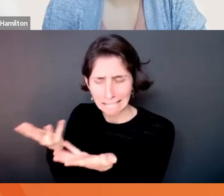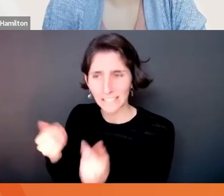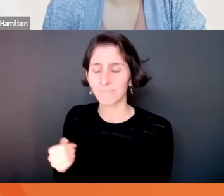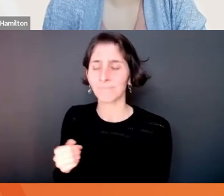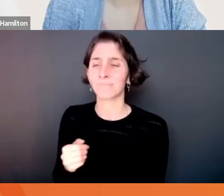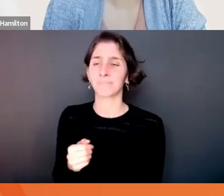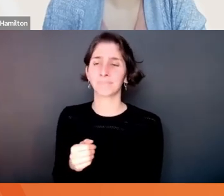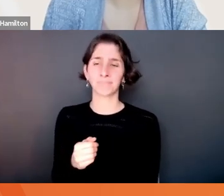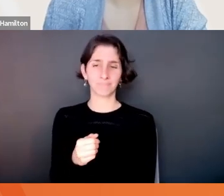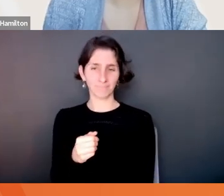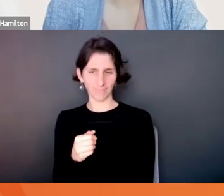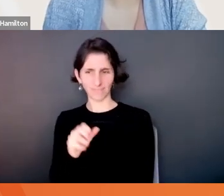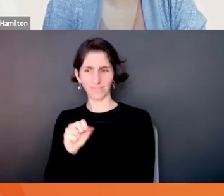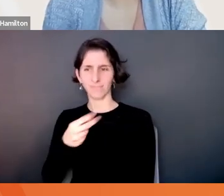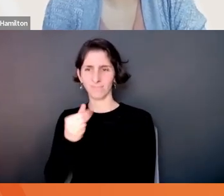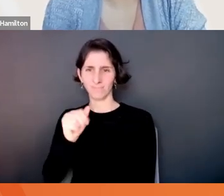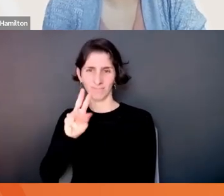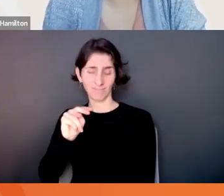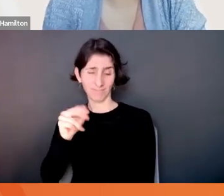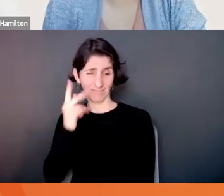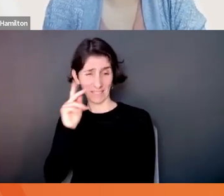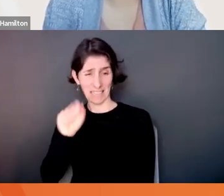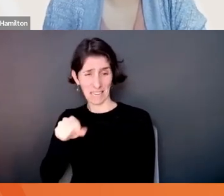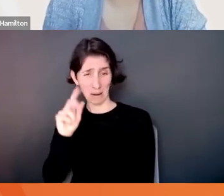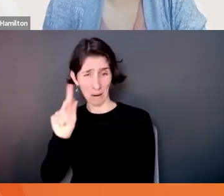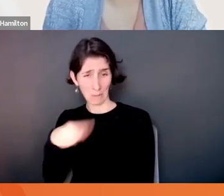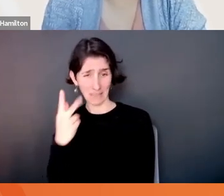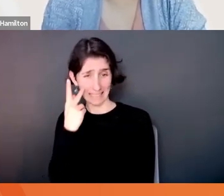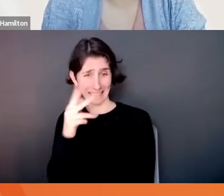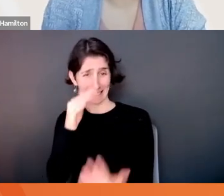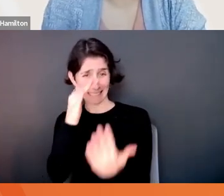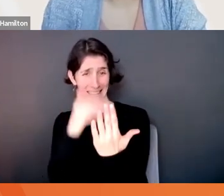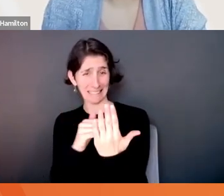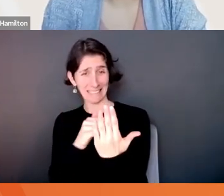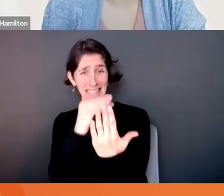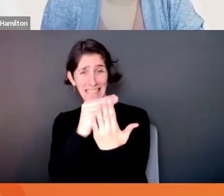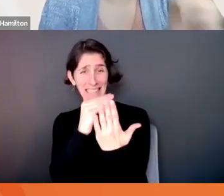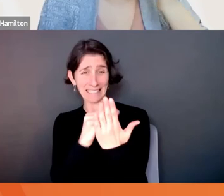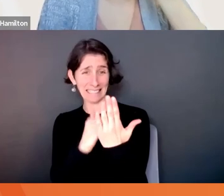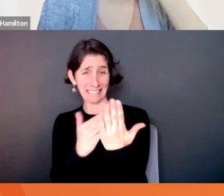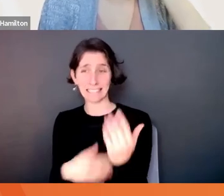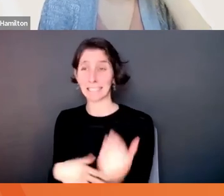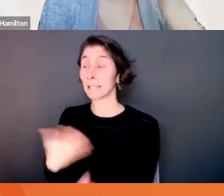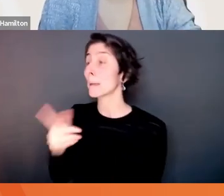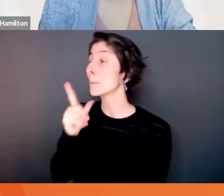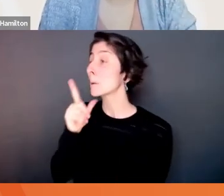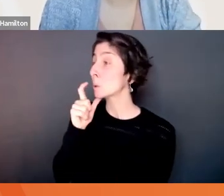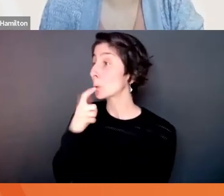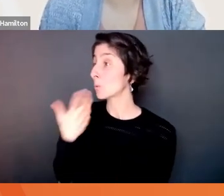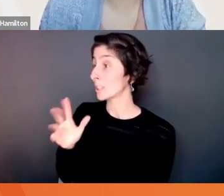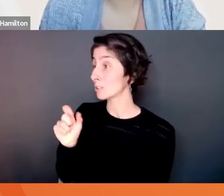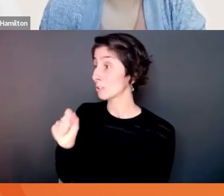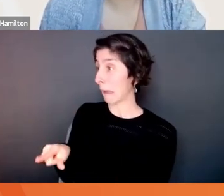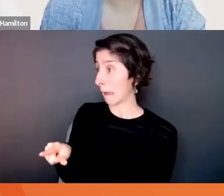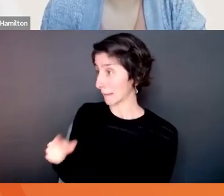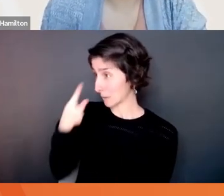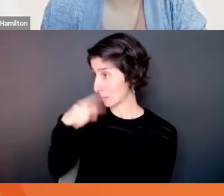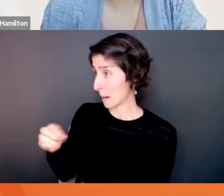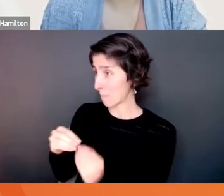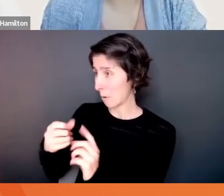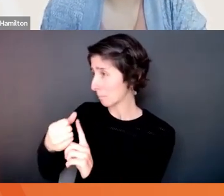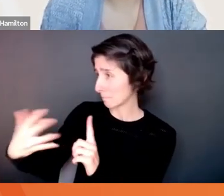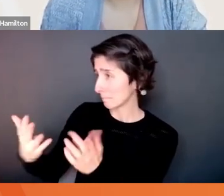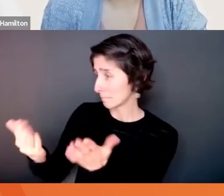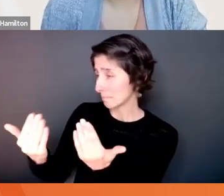Yeah. I only have what I have in front of me, so I can move to the next question if you like. Yeah. Maybe the question asking can throw it in the chat. Give me some more context.